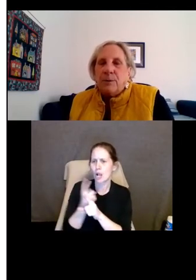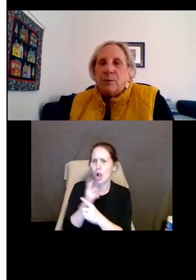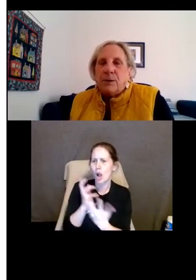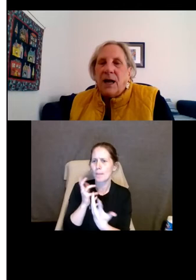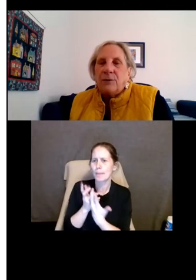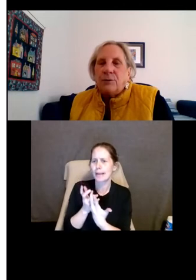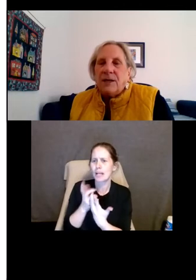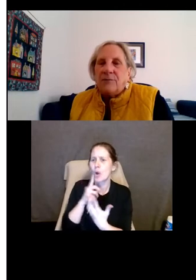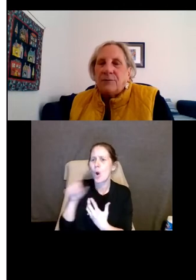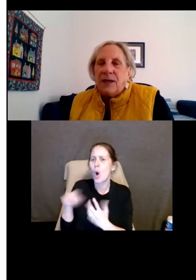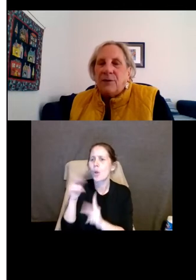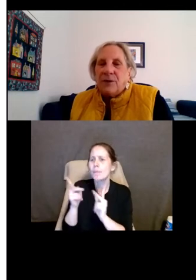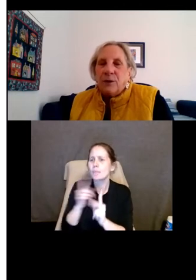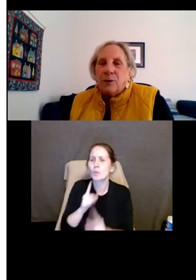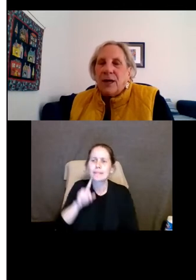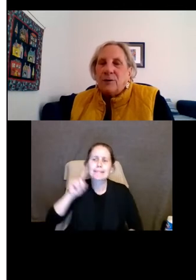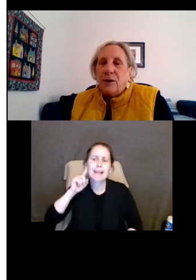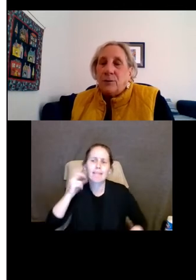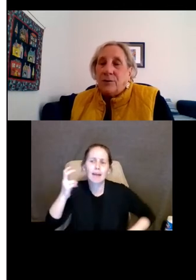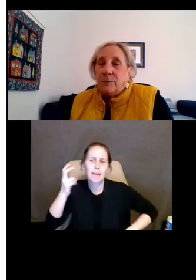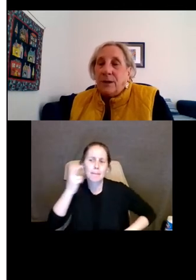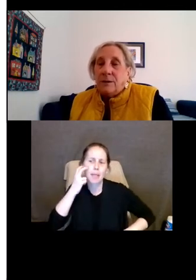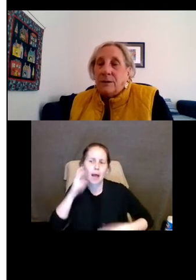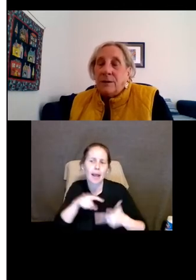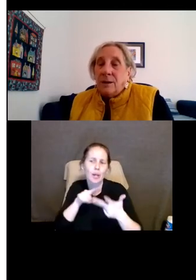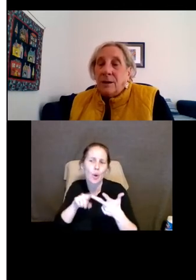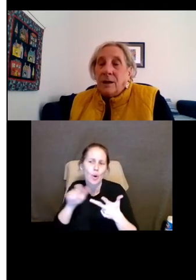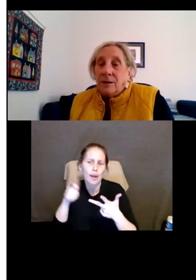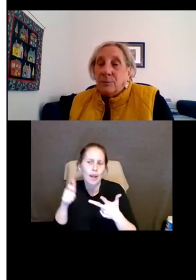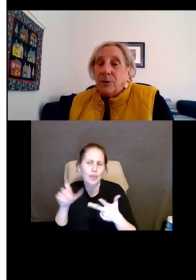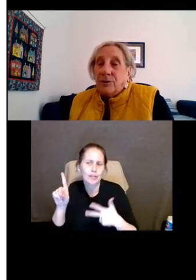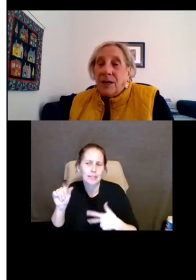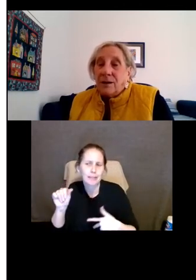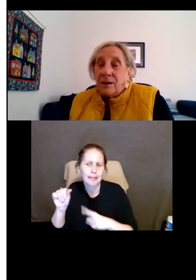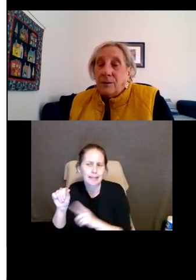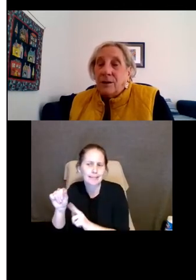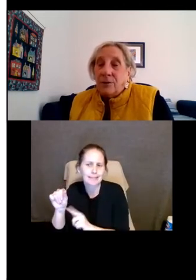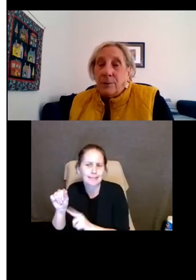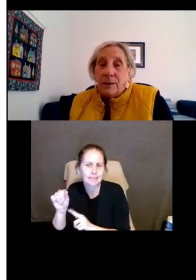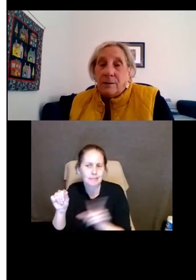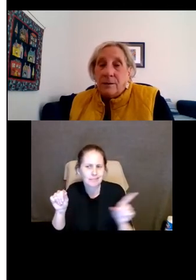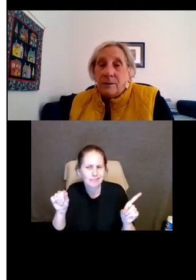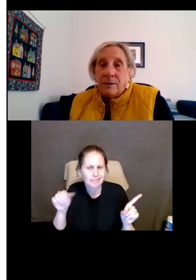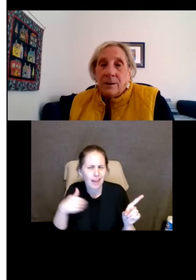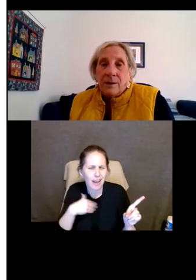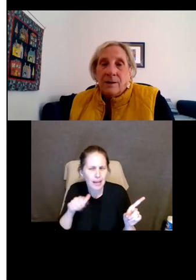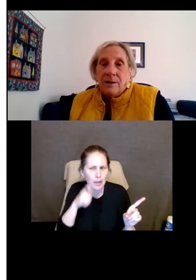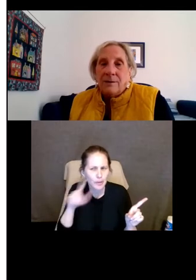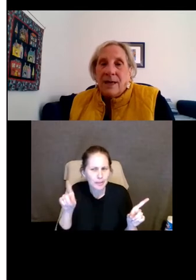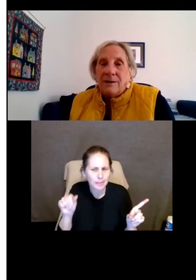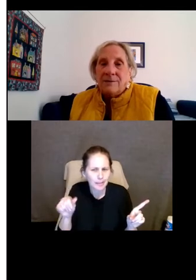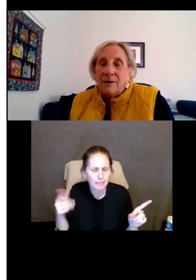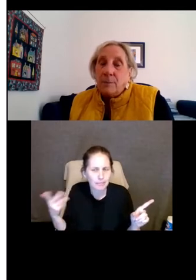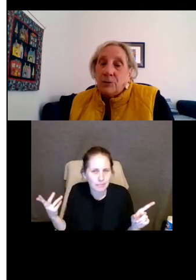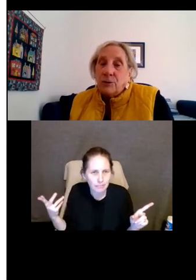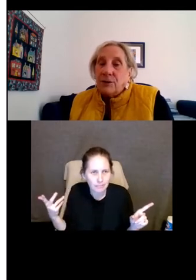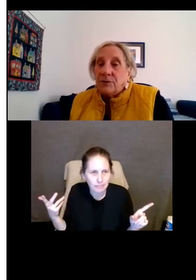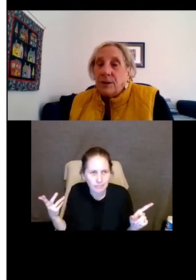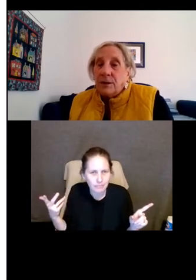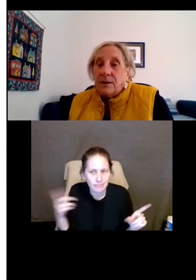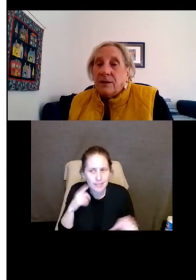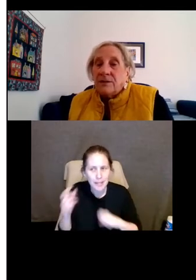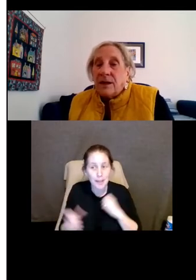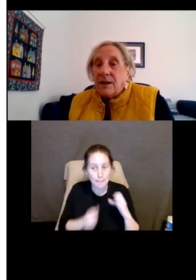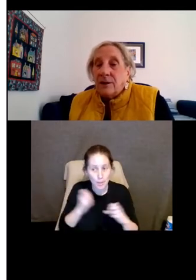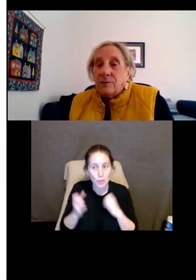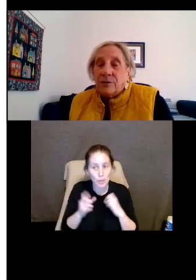replied to people who are blind or deaf or had another disability. This person had another disability, uh, and an emotional